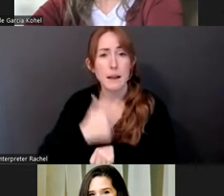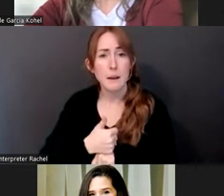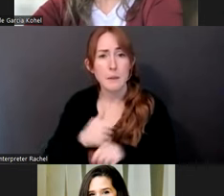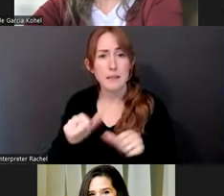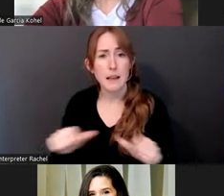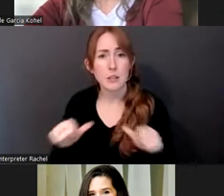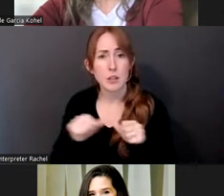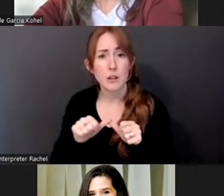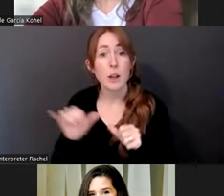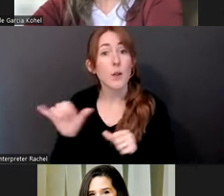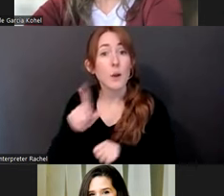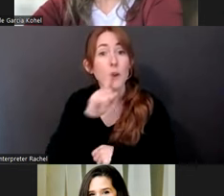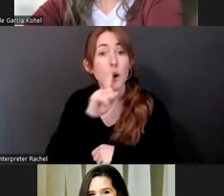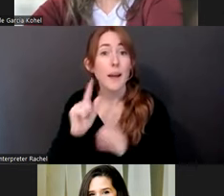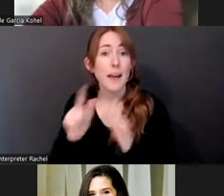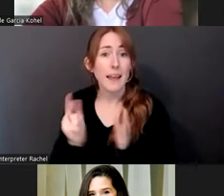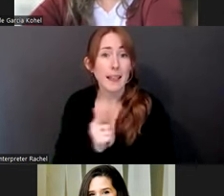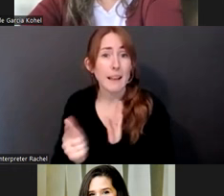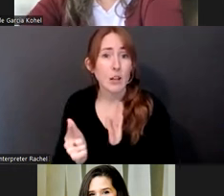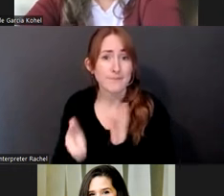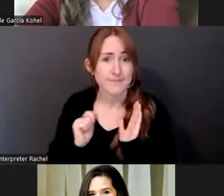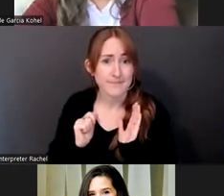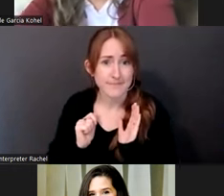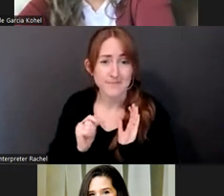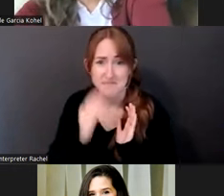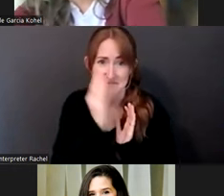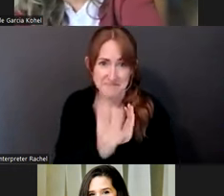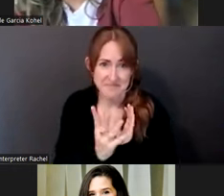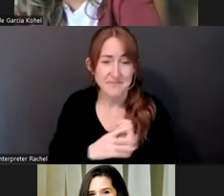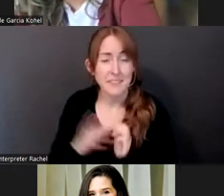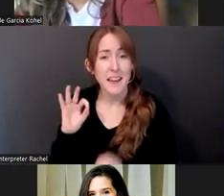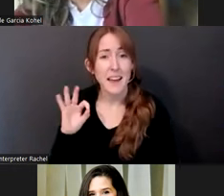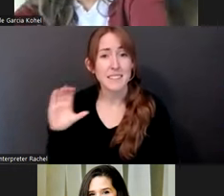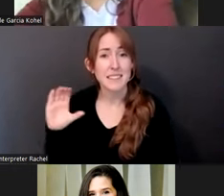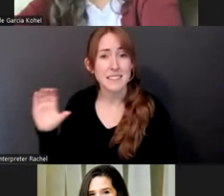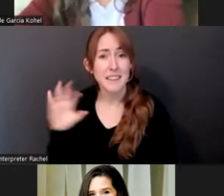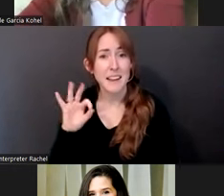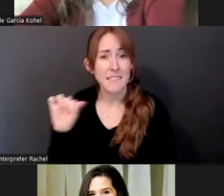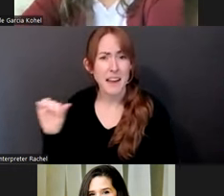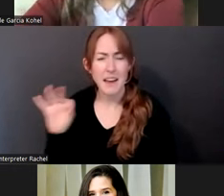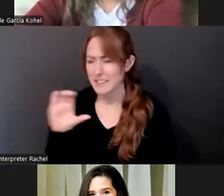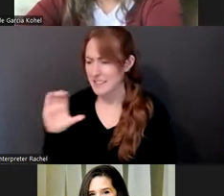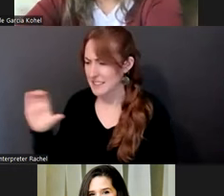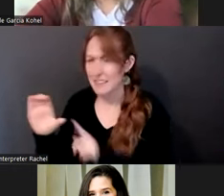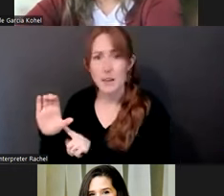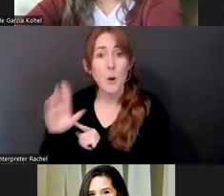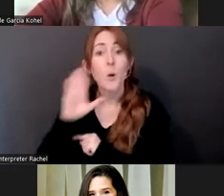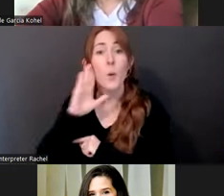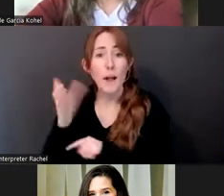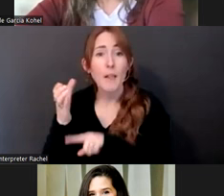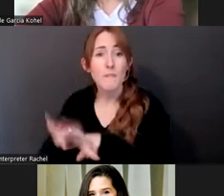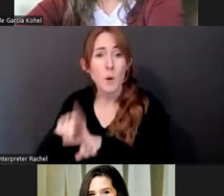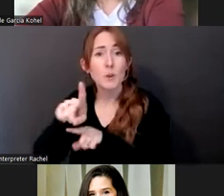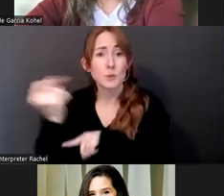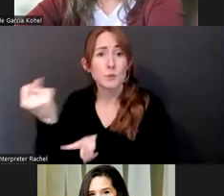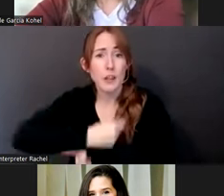They're also highly illegal. The FCC, FAA, FCC will shut you down if you do that. So just a warning,